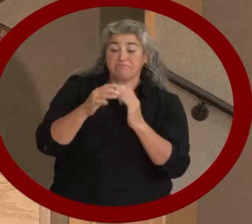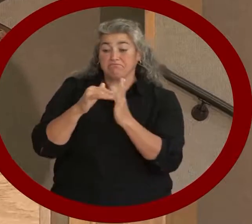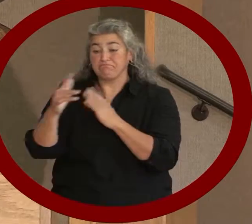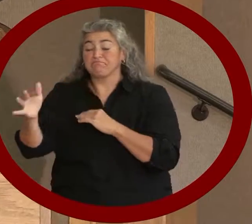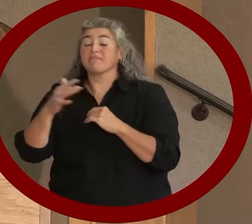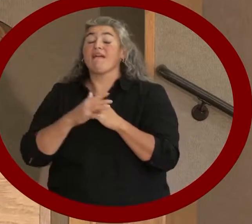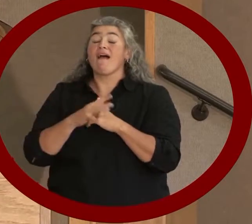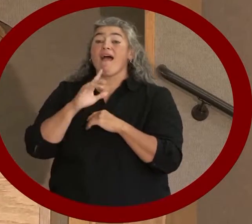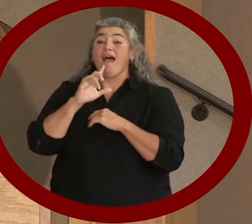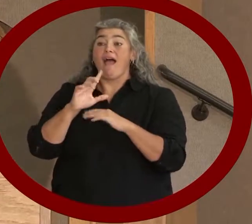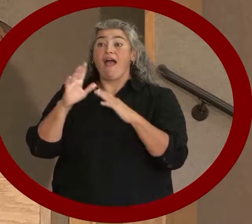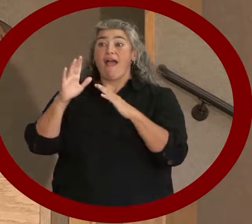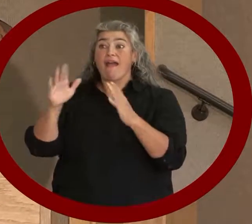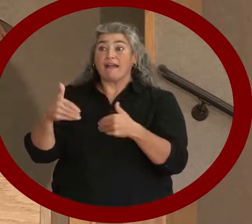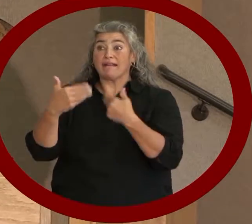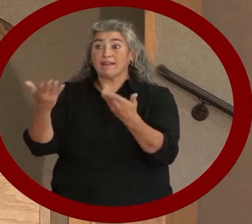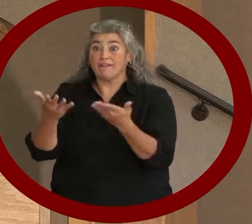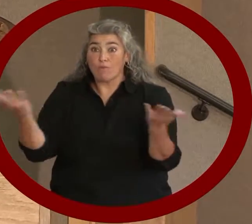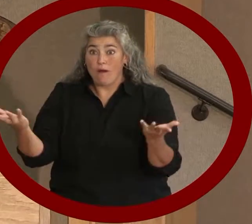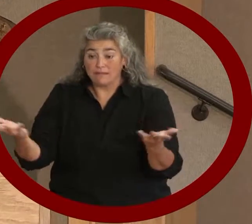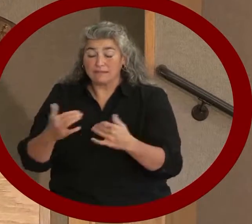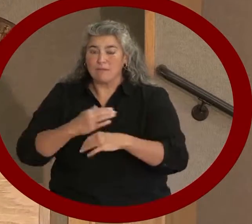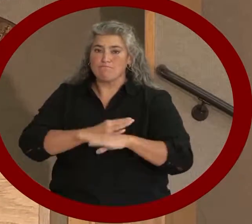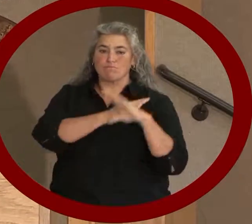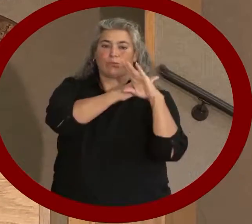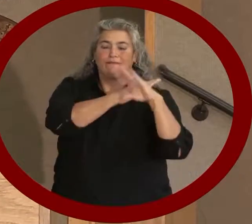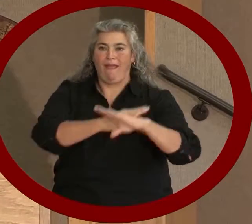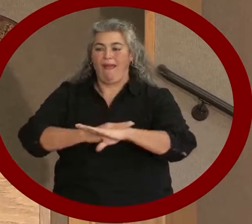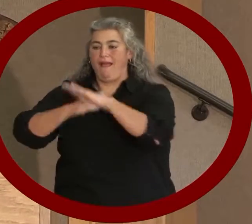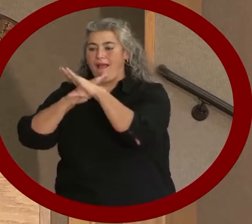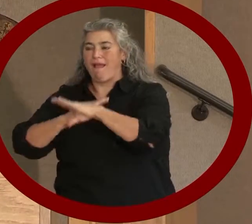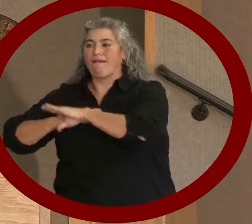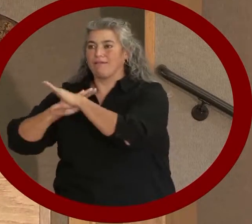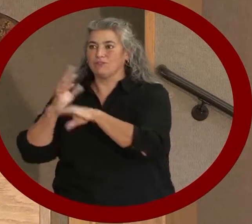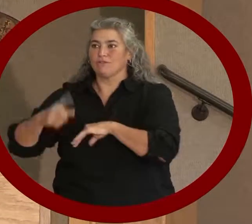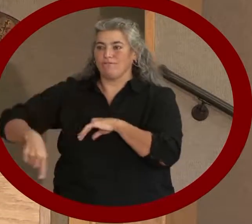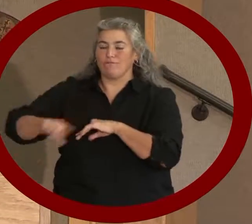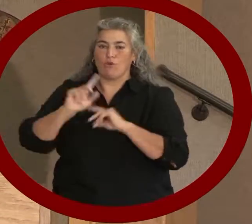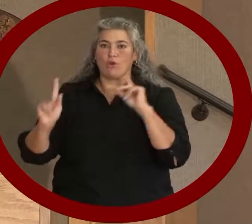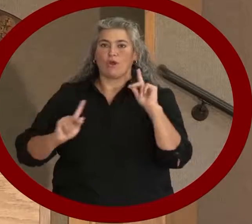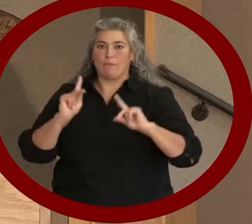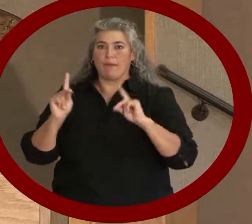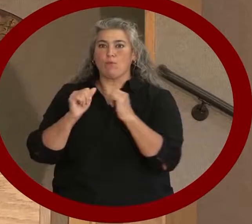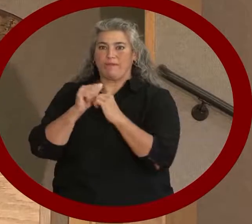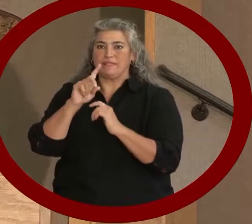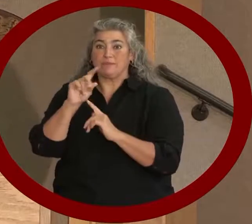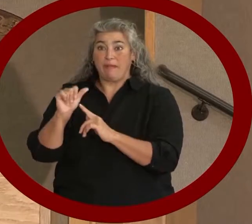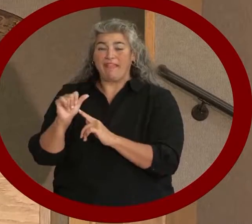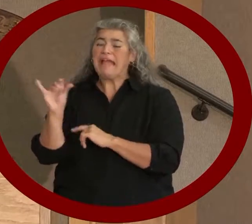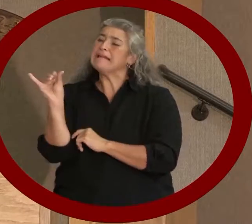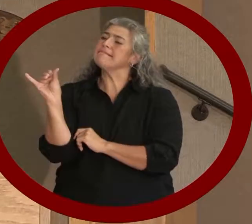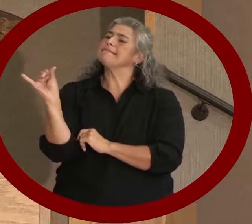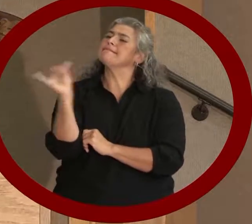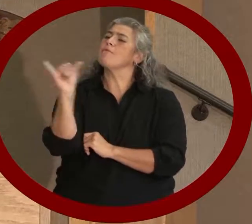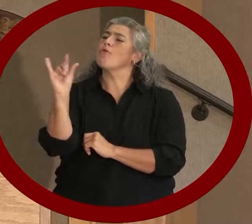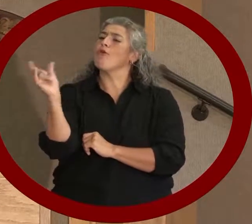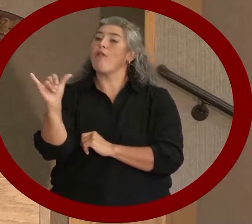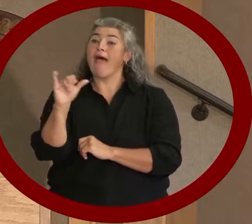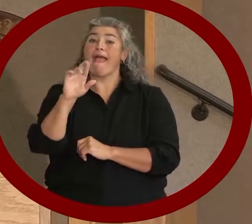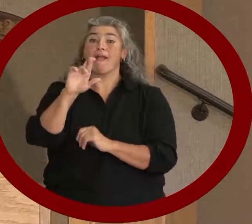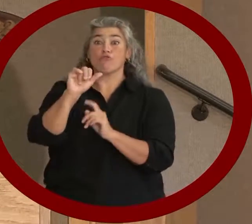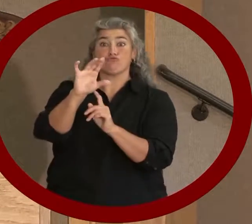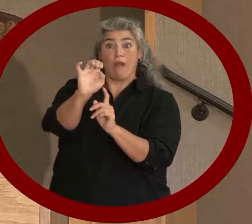individuals with disabilities similar to those on the basis of race, color,